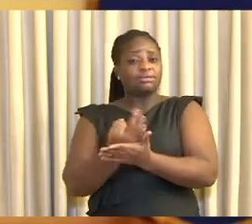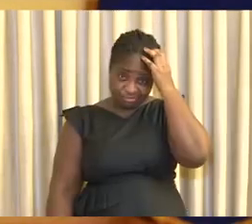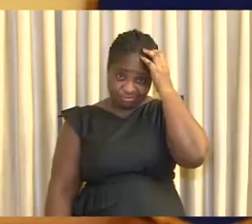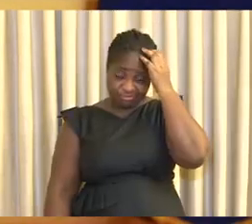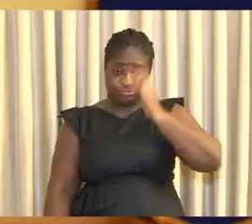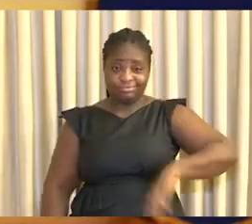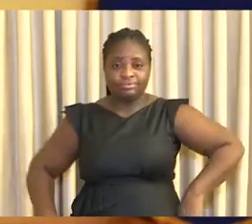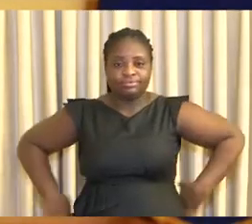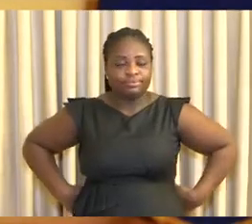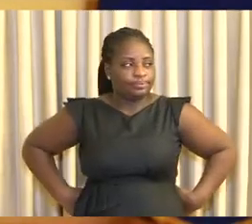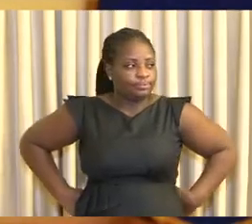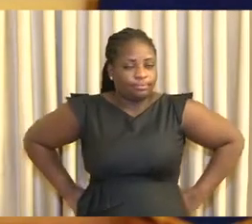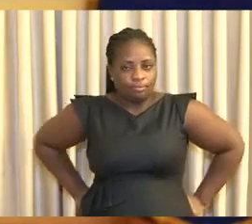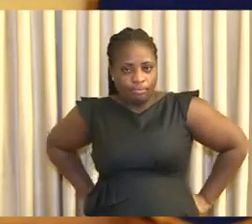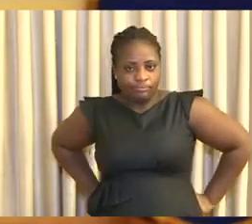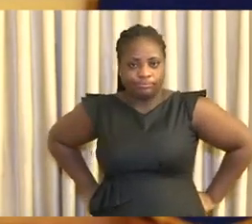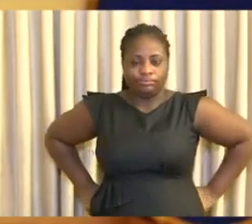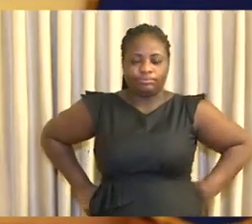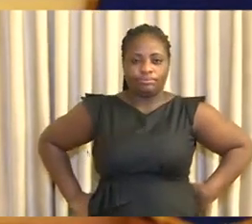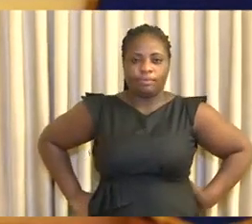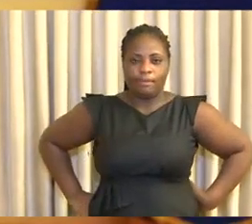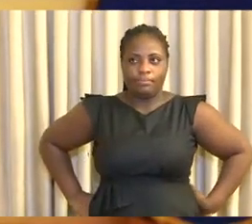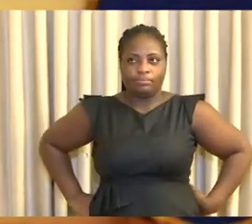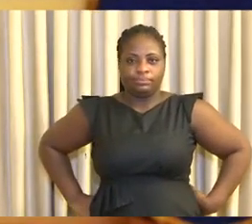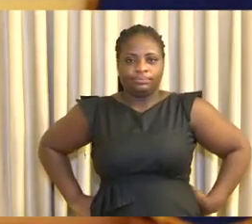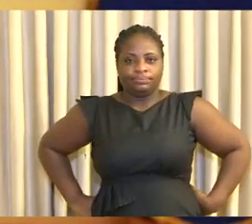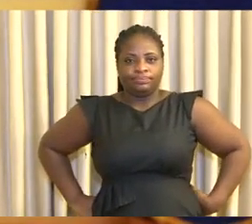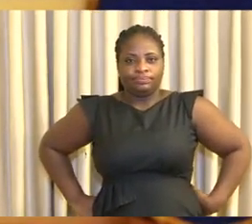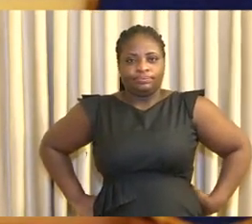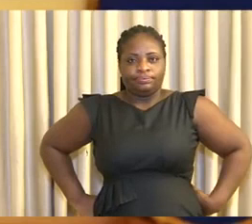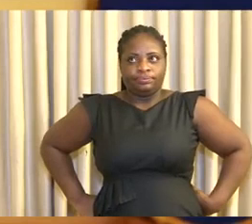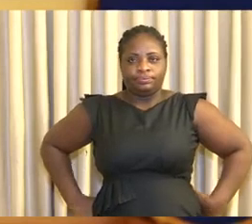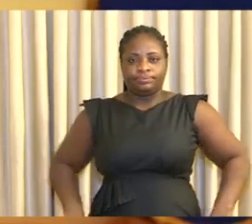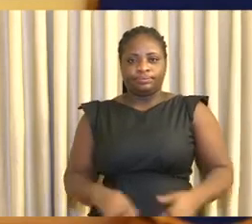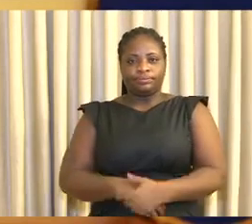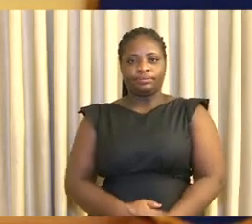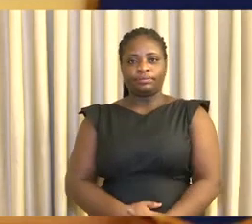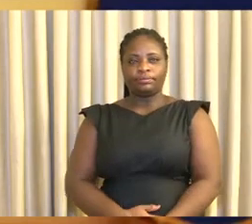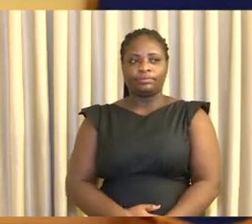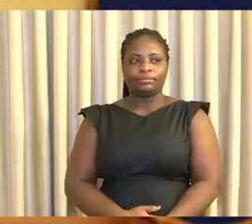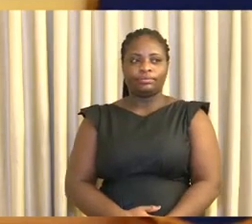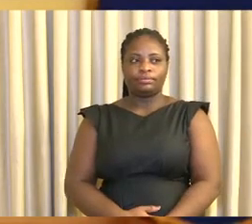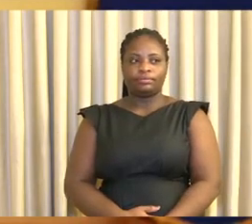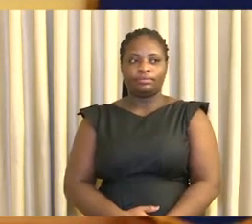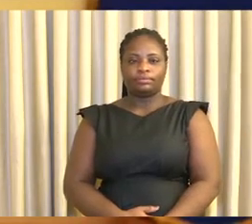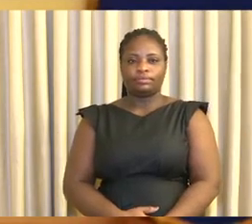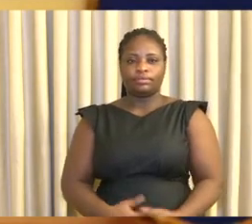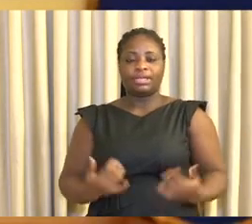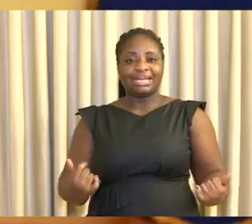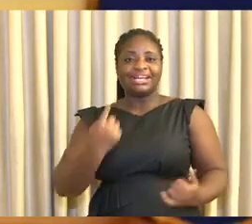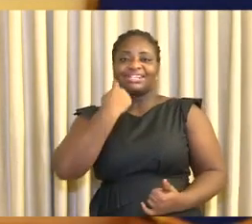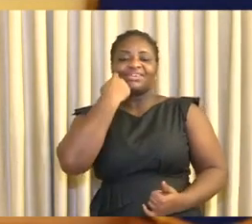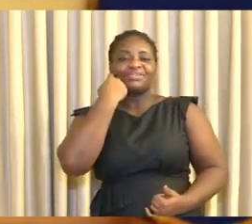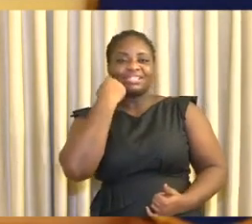The recent one billion United States dollar rapid credit facility, secured from the IMF without